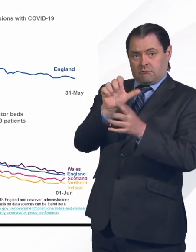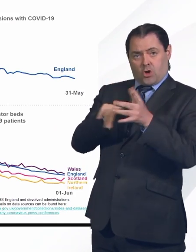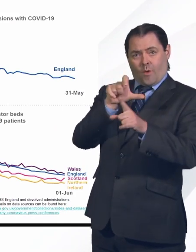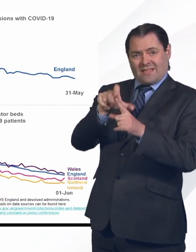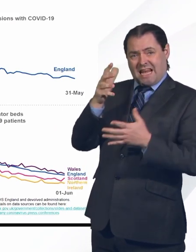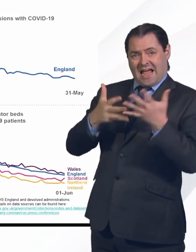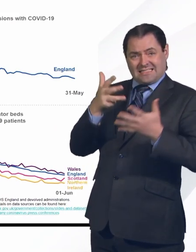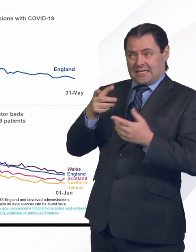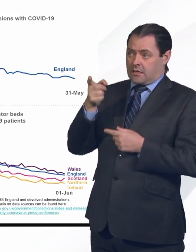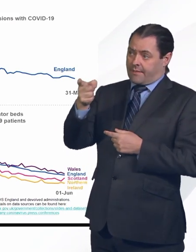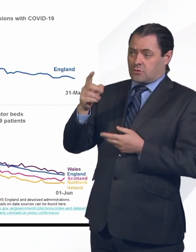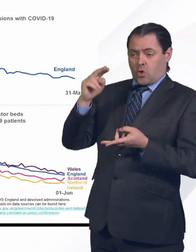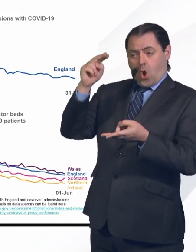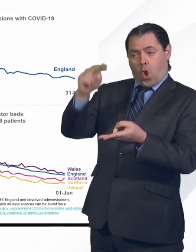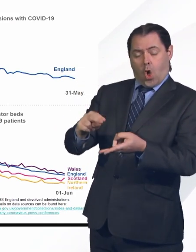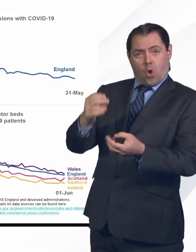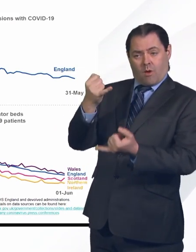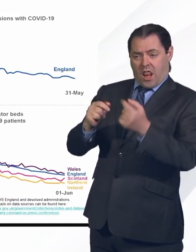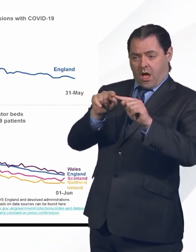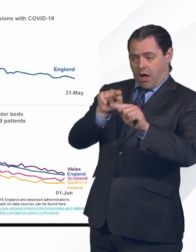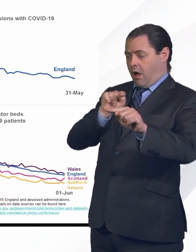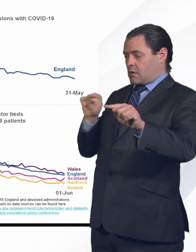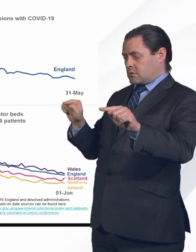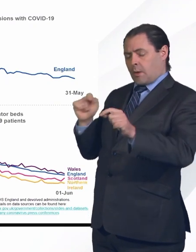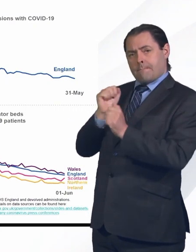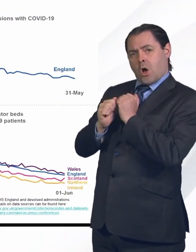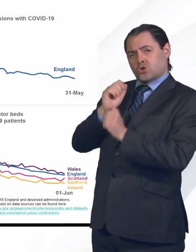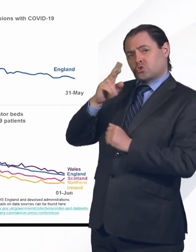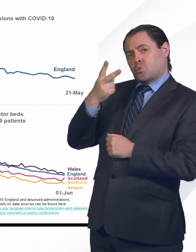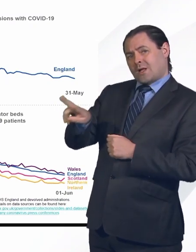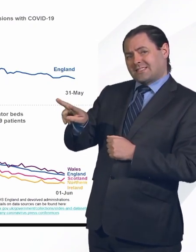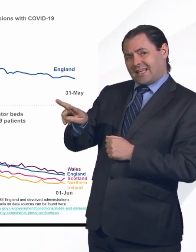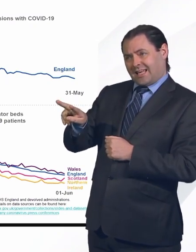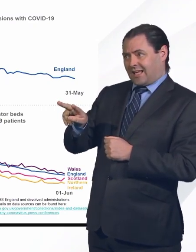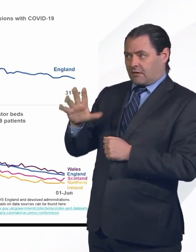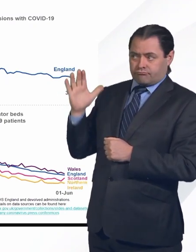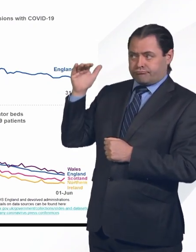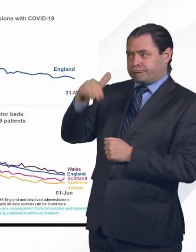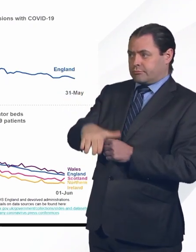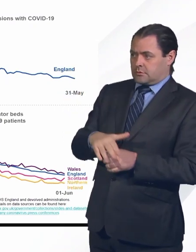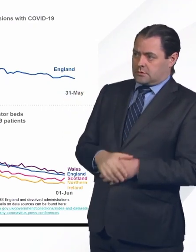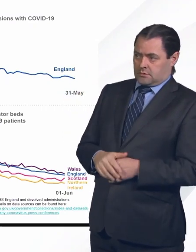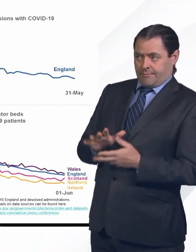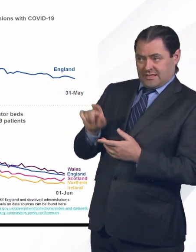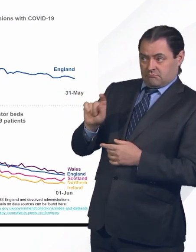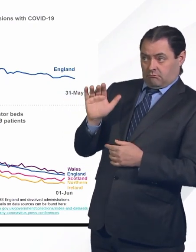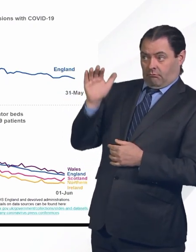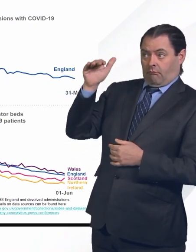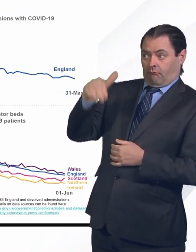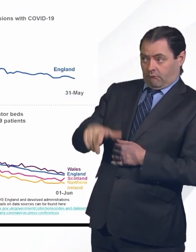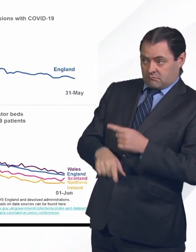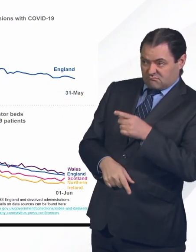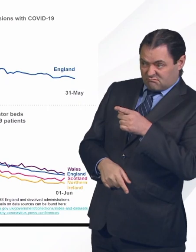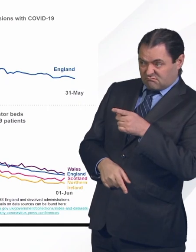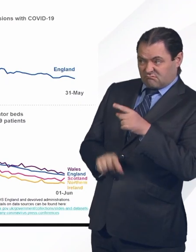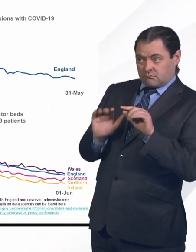figure since the 20th of March, and it demonstrates once again that we are making progress against